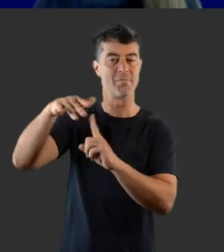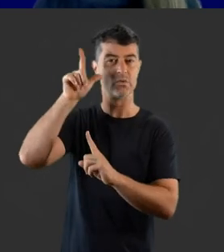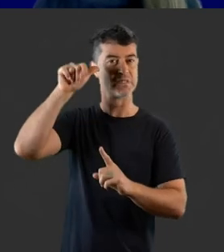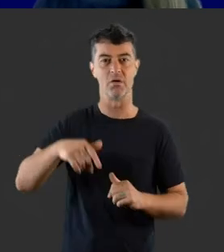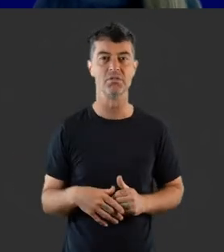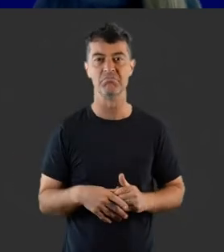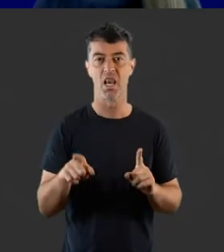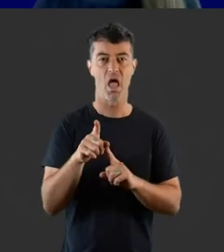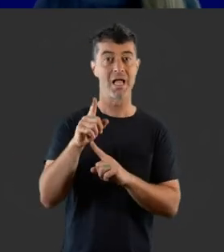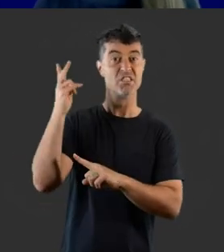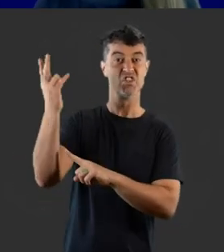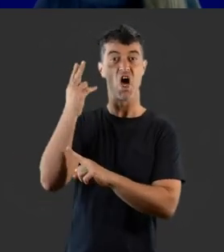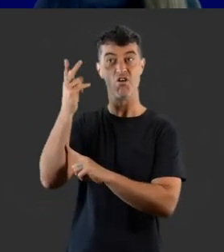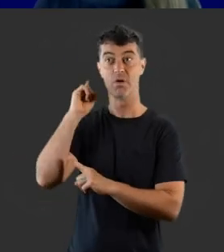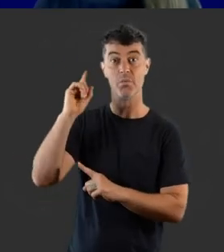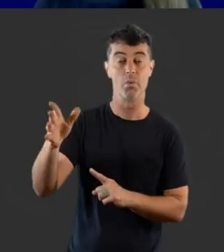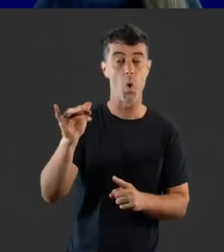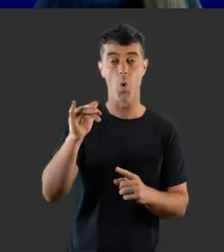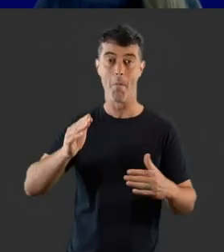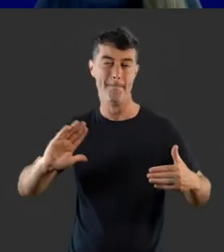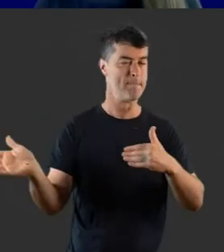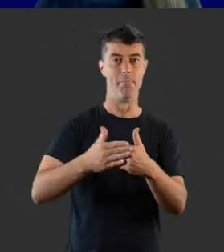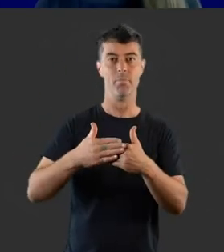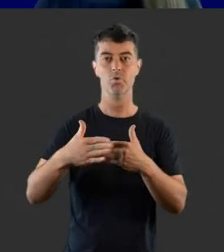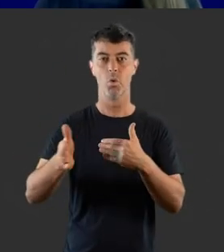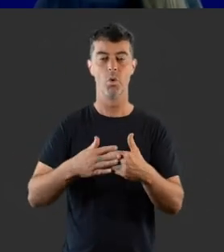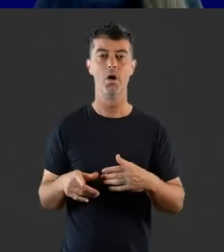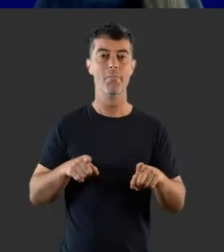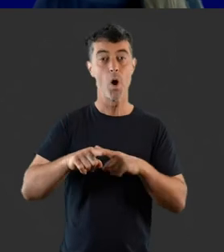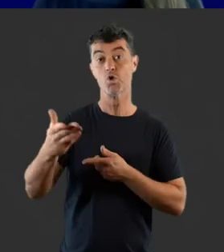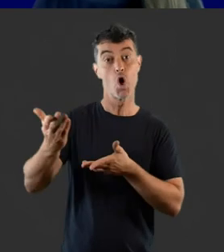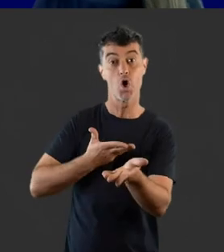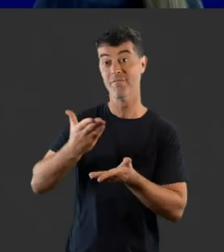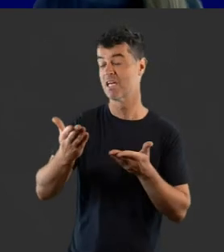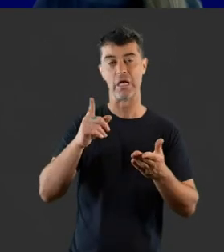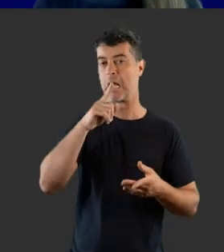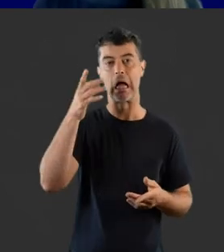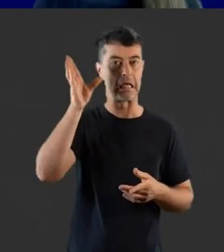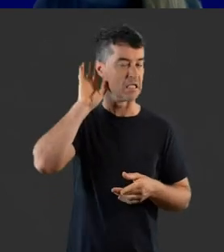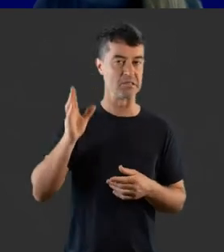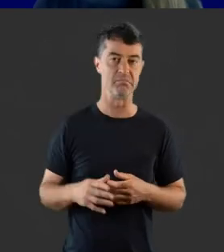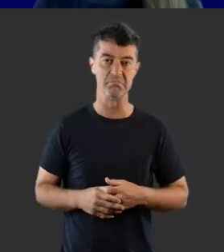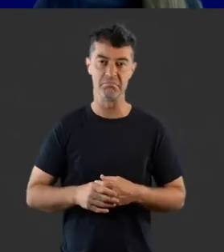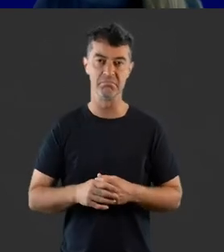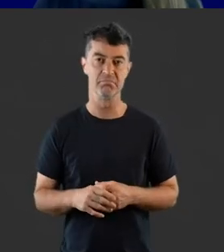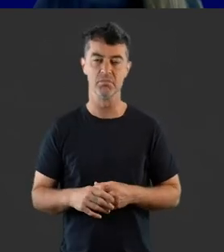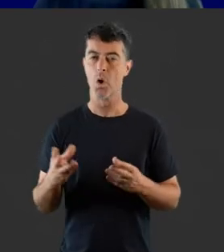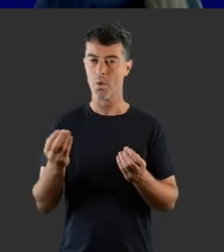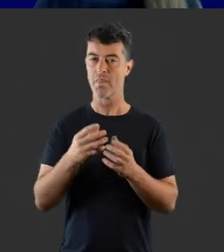environmental sounds such as a siren or a door slamming. Most conversational speech is not heard.